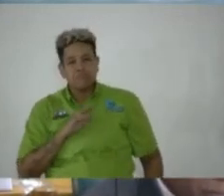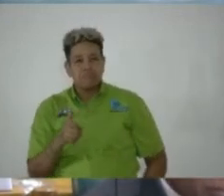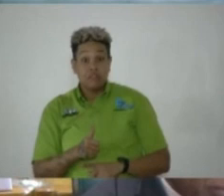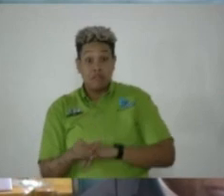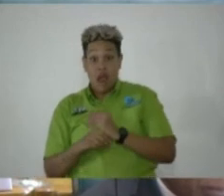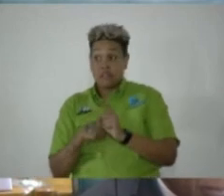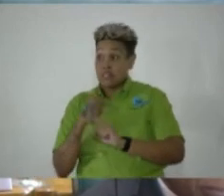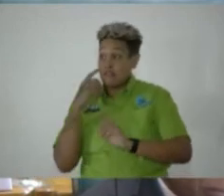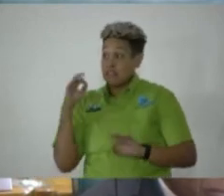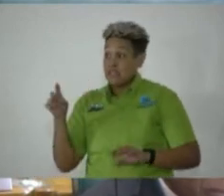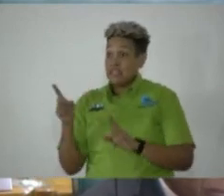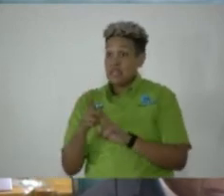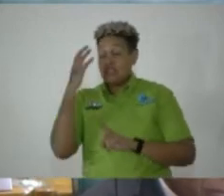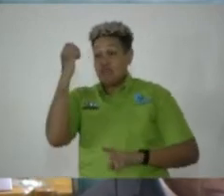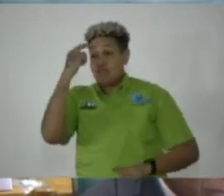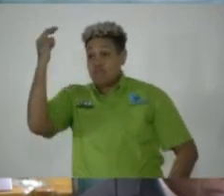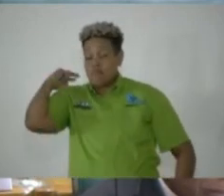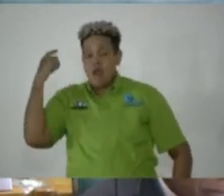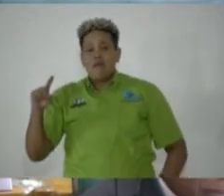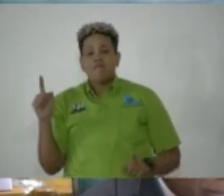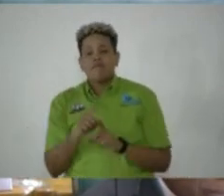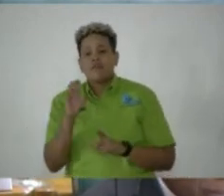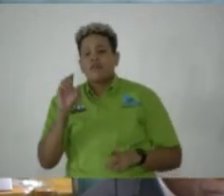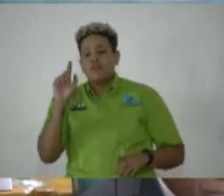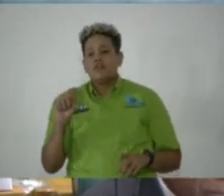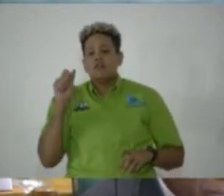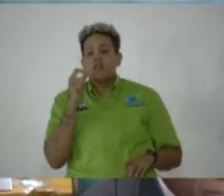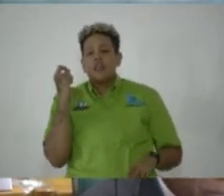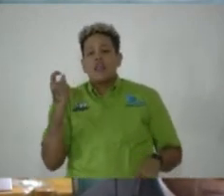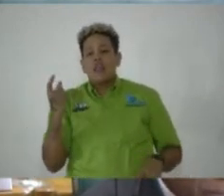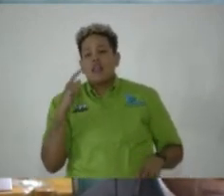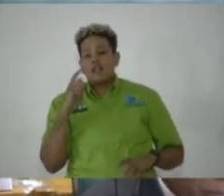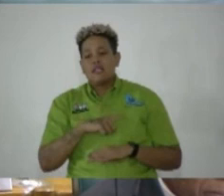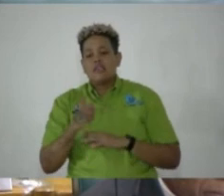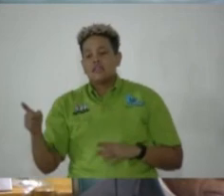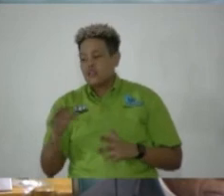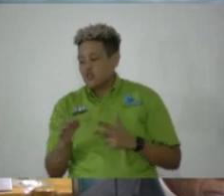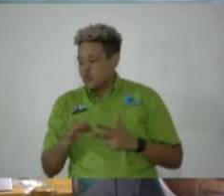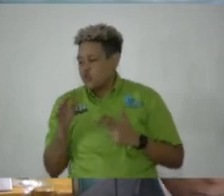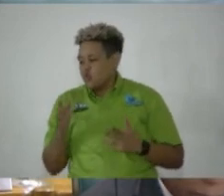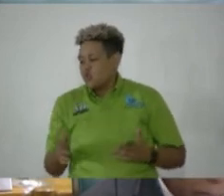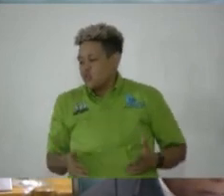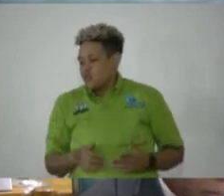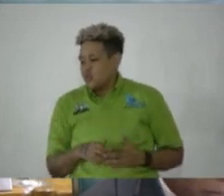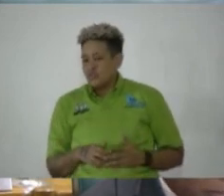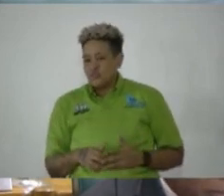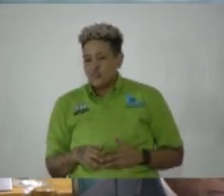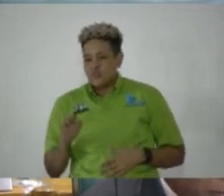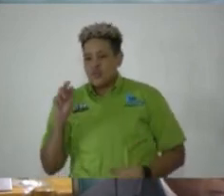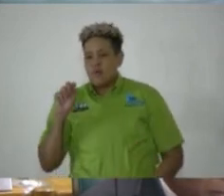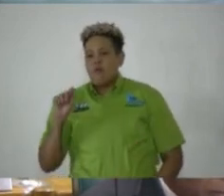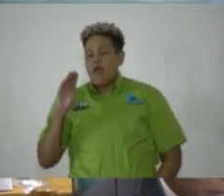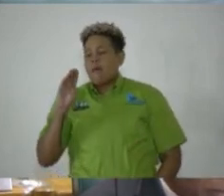have that date of commemoration be a date in October, and the 11th is the date that the so-called Morant Bay